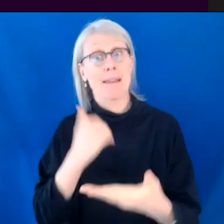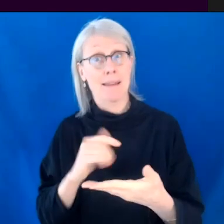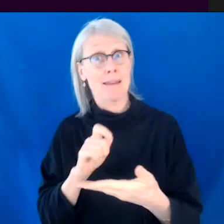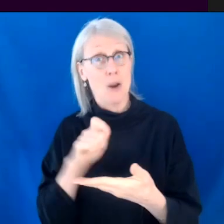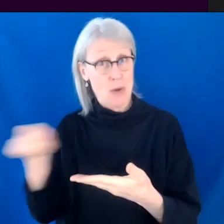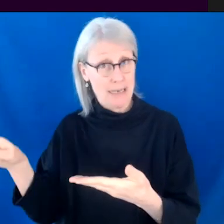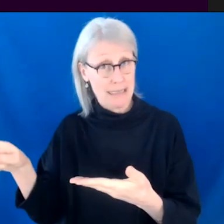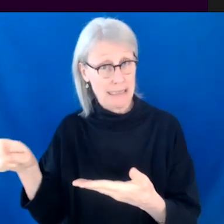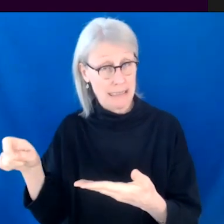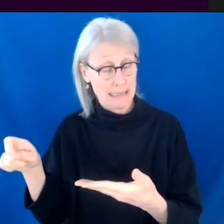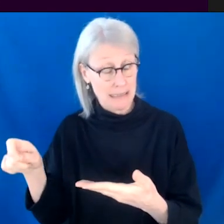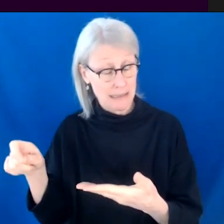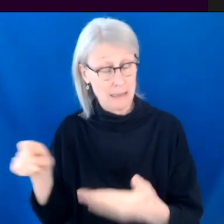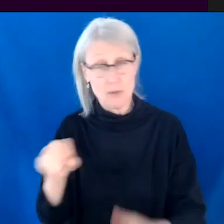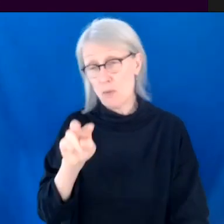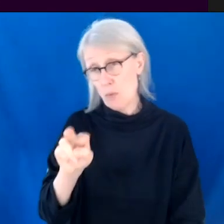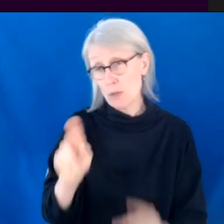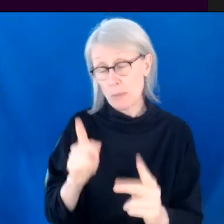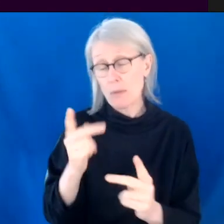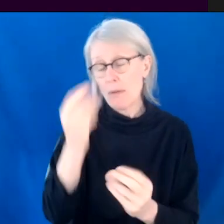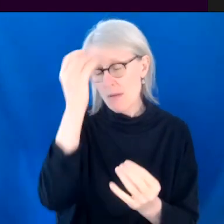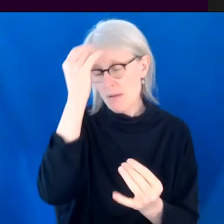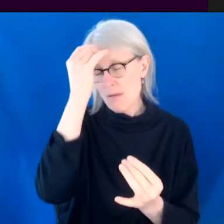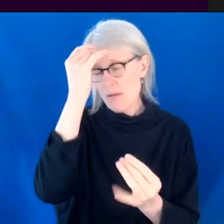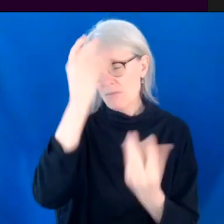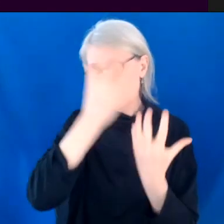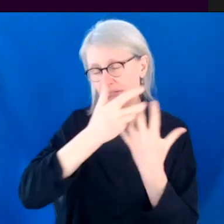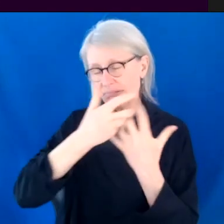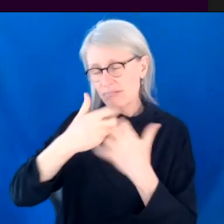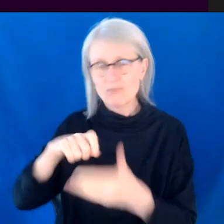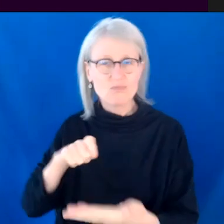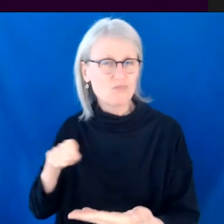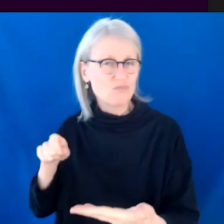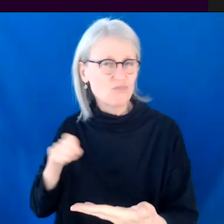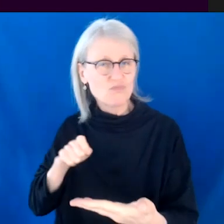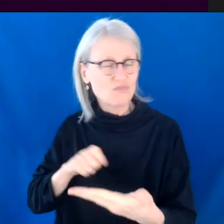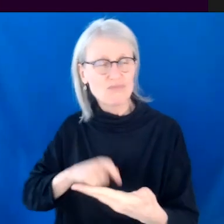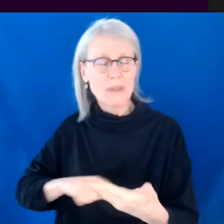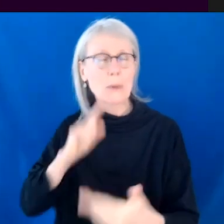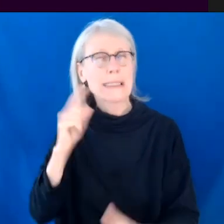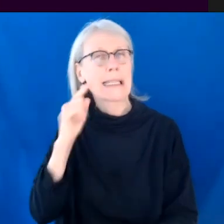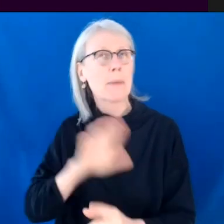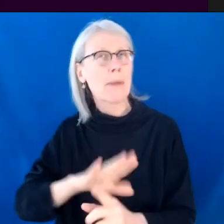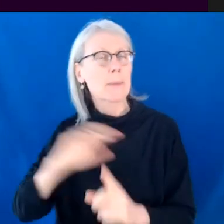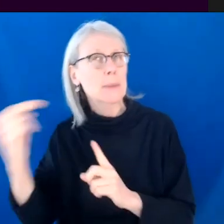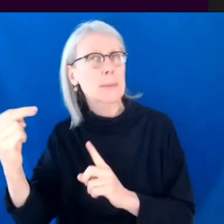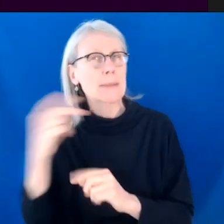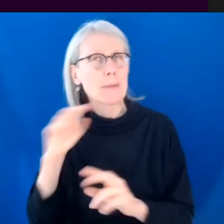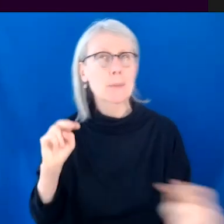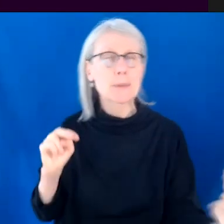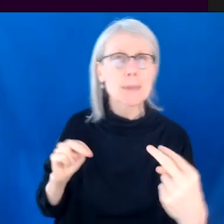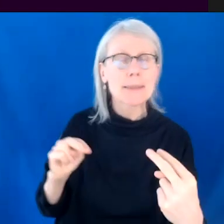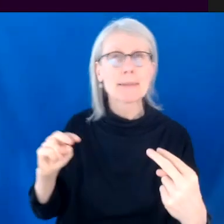grounds what we do and what I do. I'm always really trying to look at it from the perspective of that character.